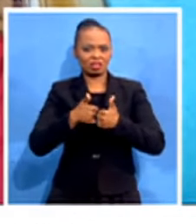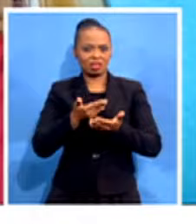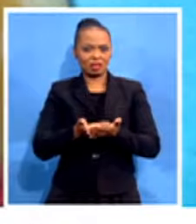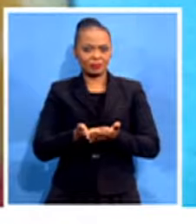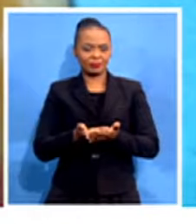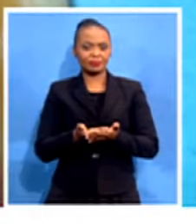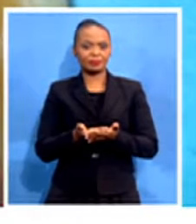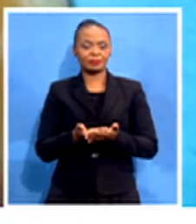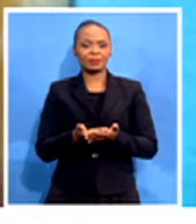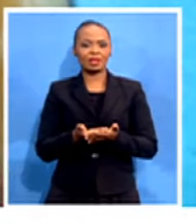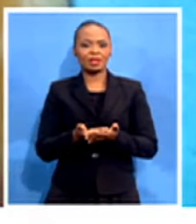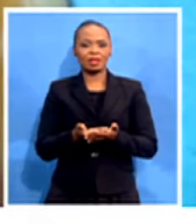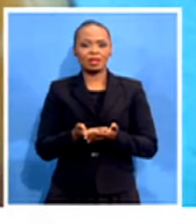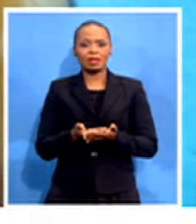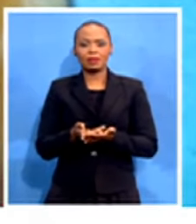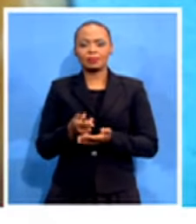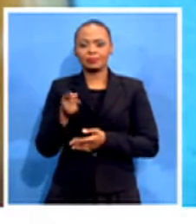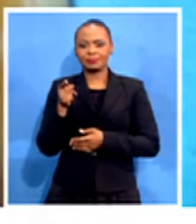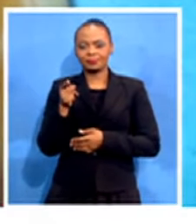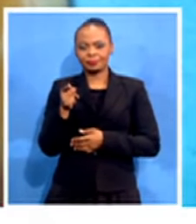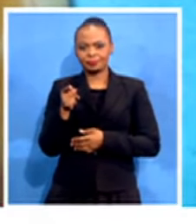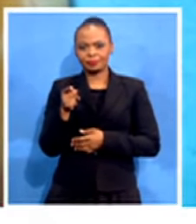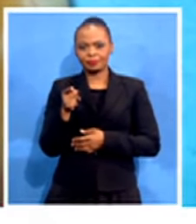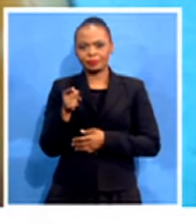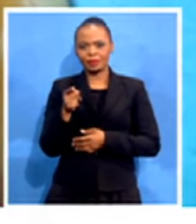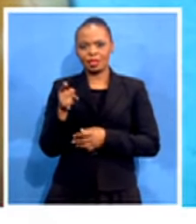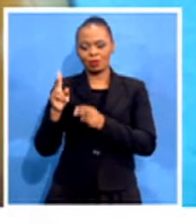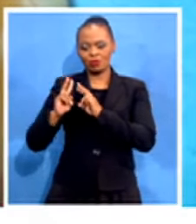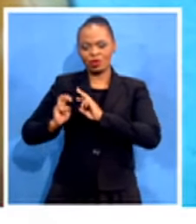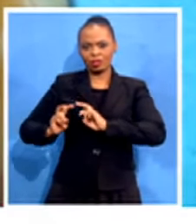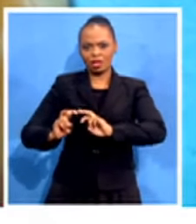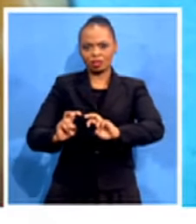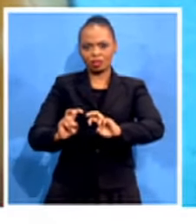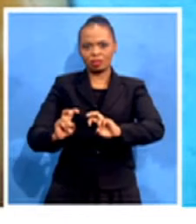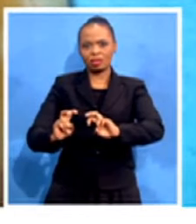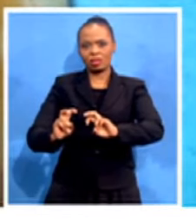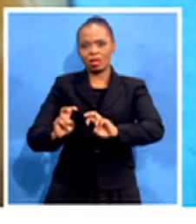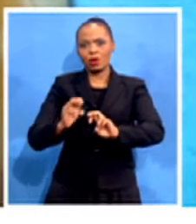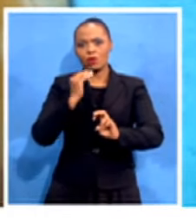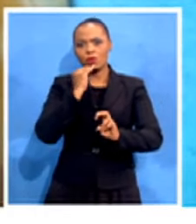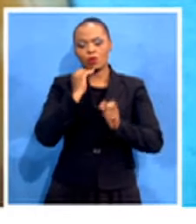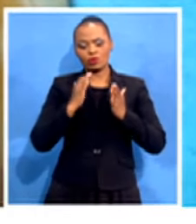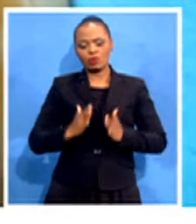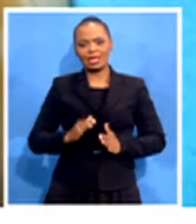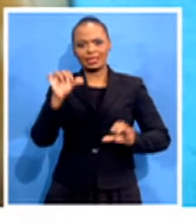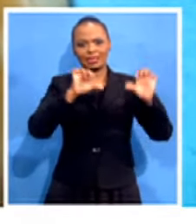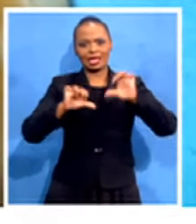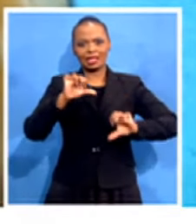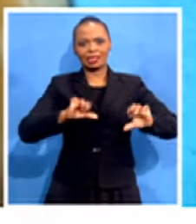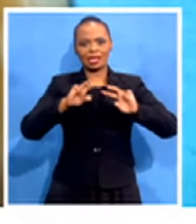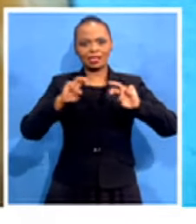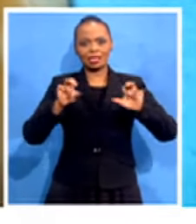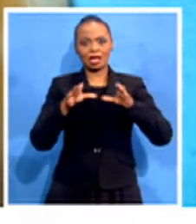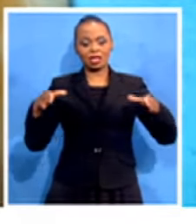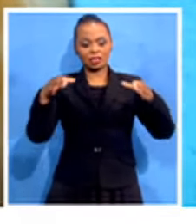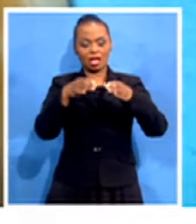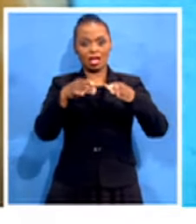Well, I must refer you as well to the research that was done by the Human Science Research Council, which revealed that